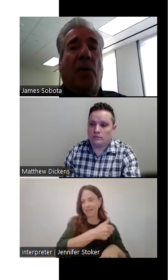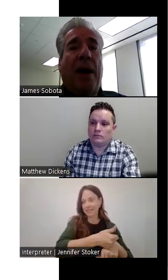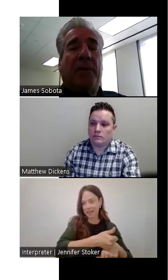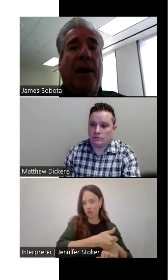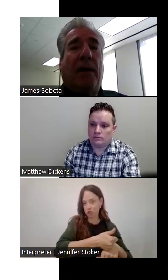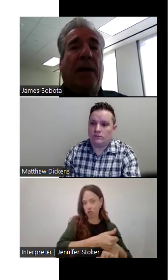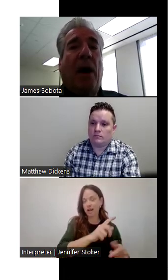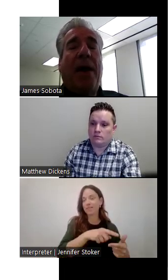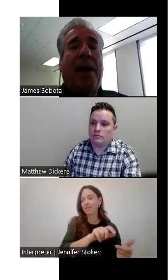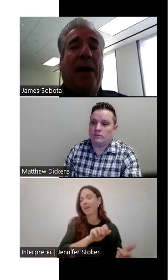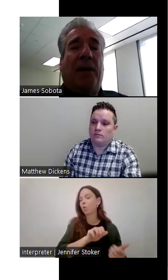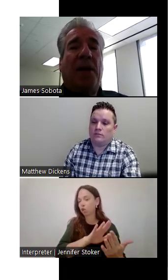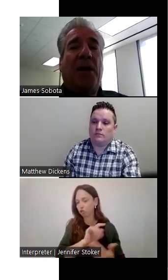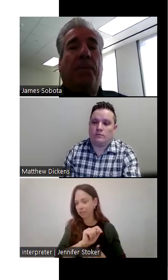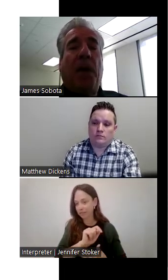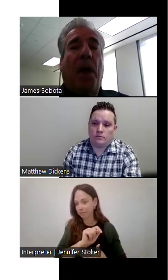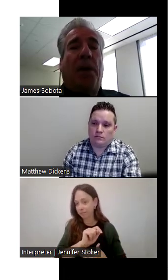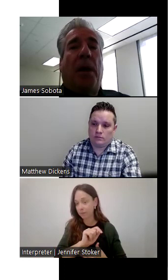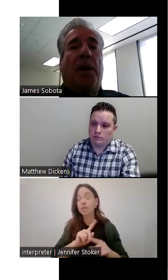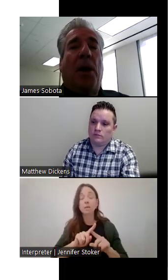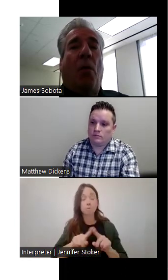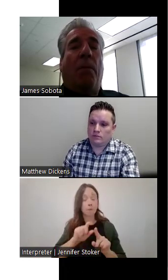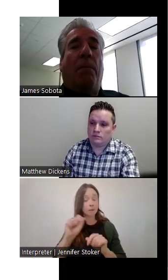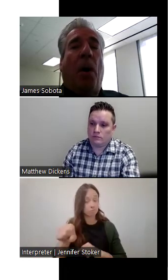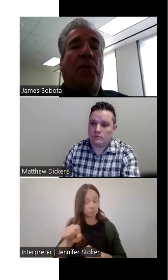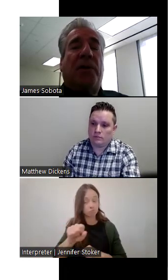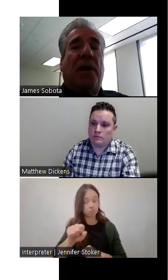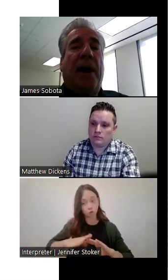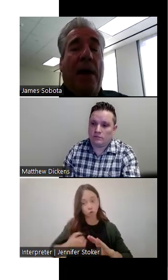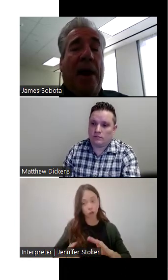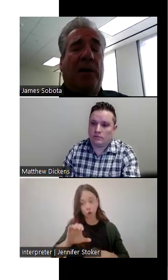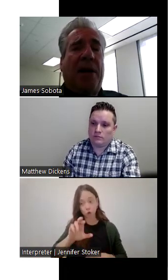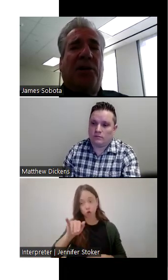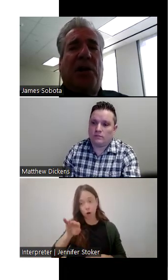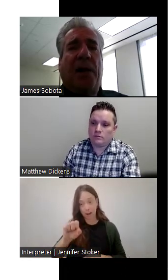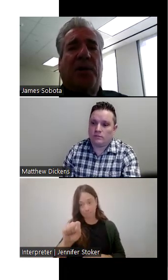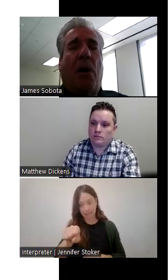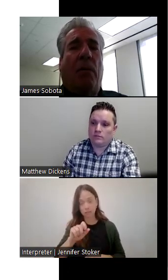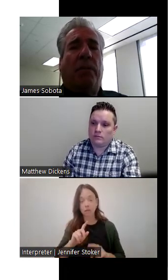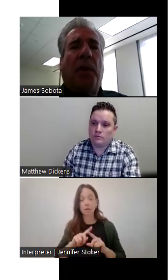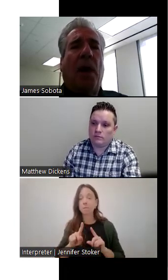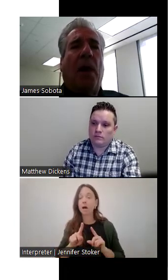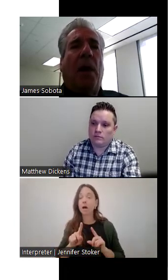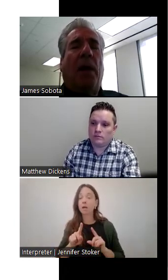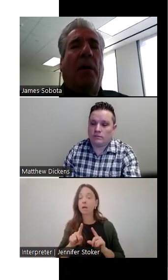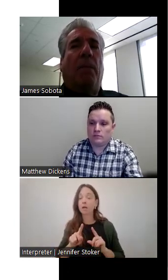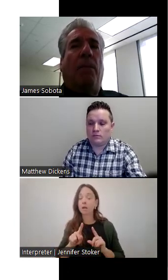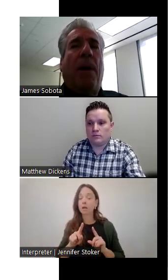reduced crimes. Now, in addition, you know, most, and I, I just touched on